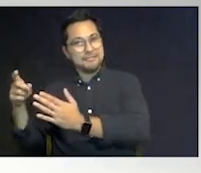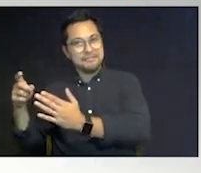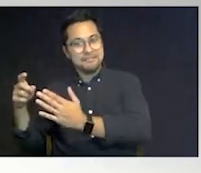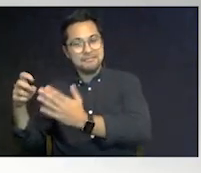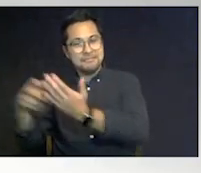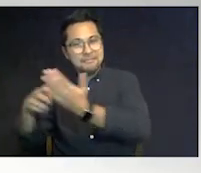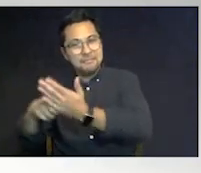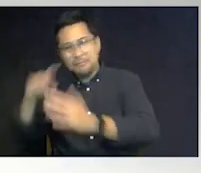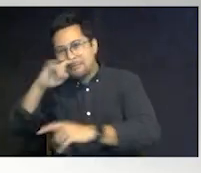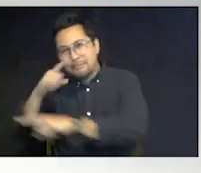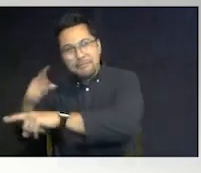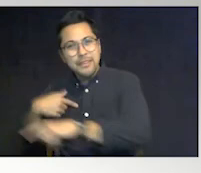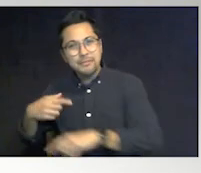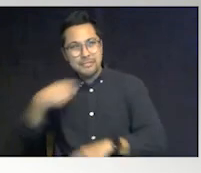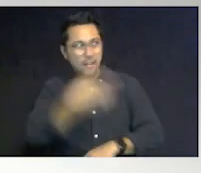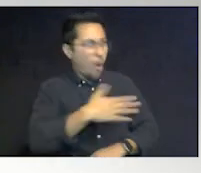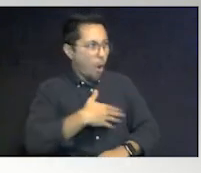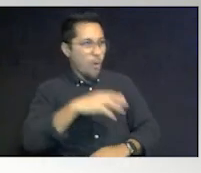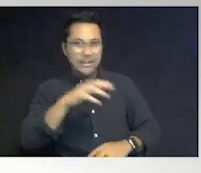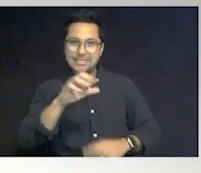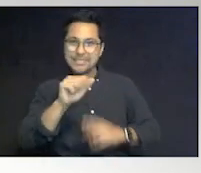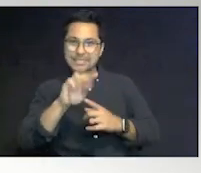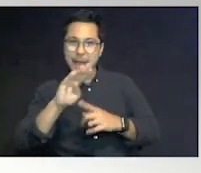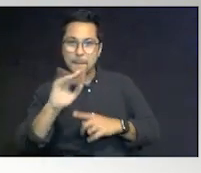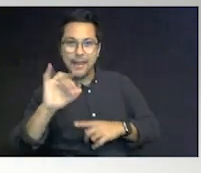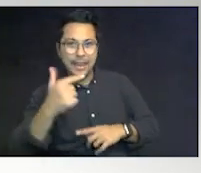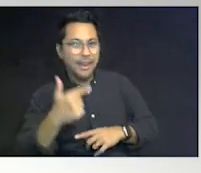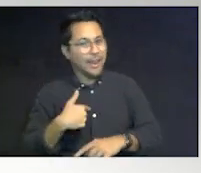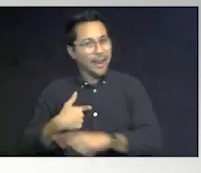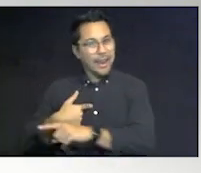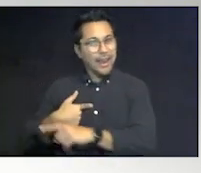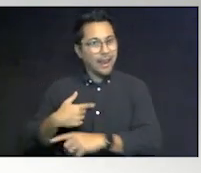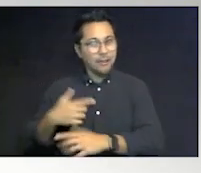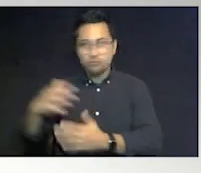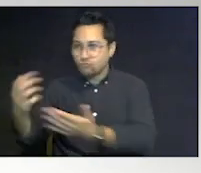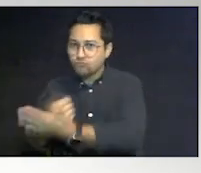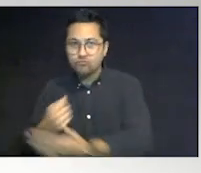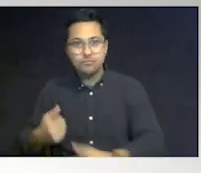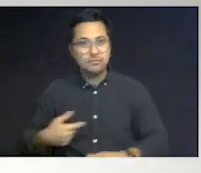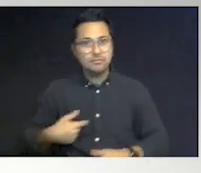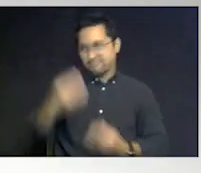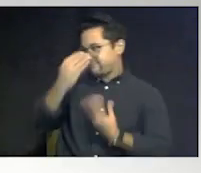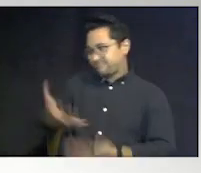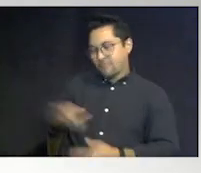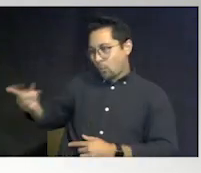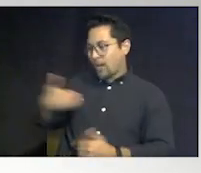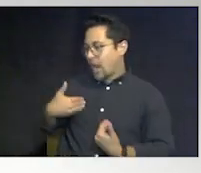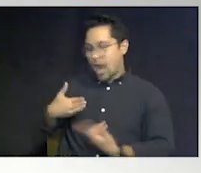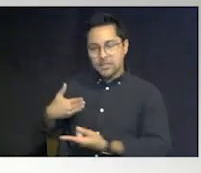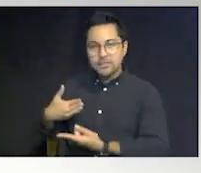late. We're late. We're late. I'm trying to explain to the officer that my son has autism in his response. I don't care what he has.